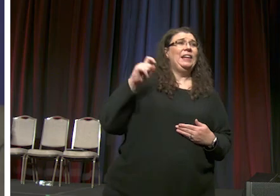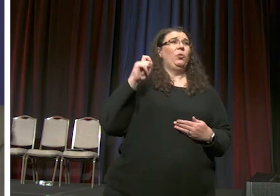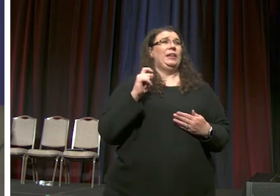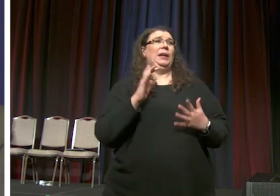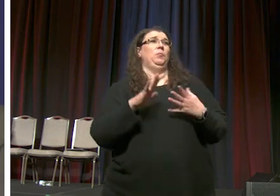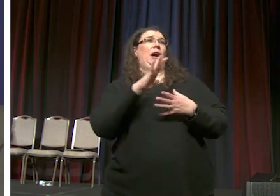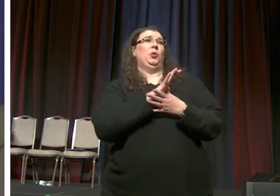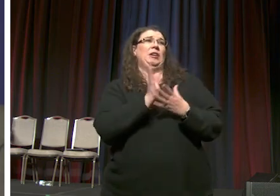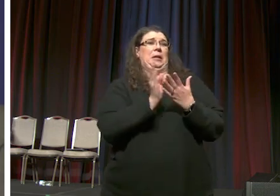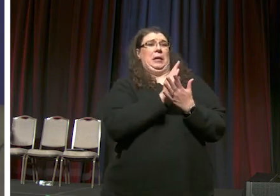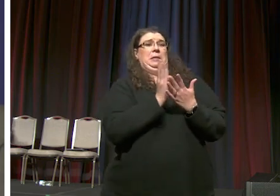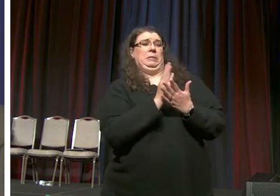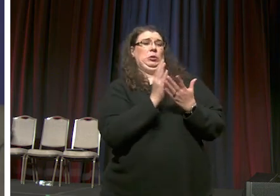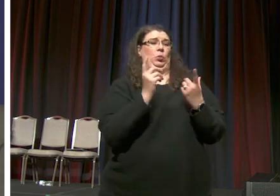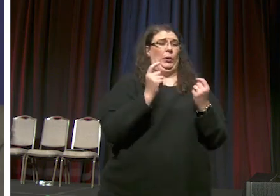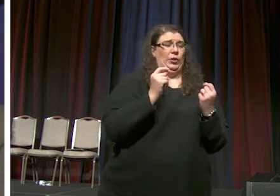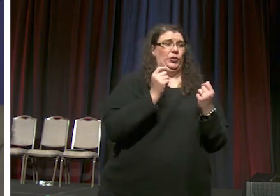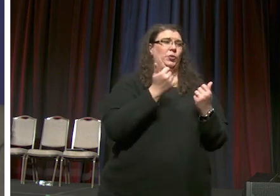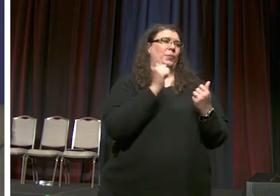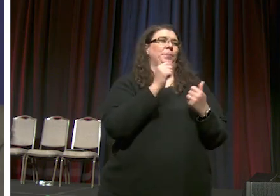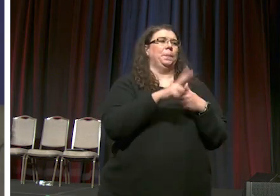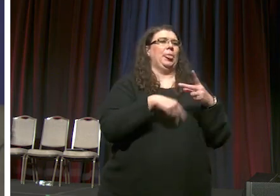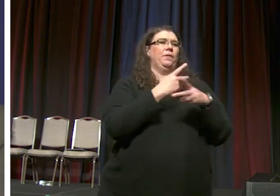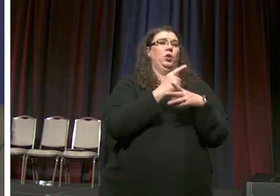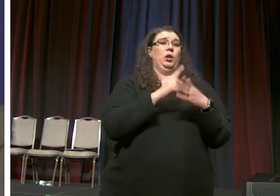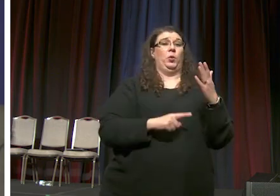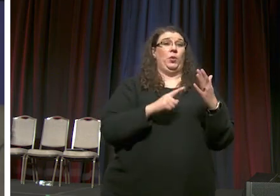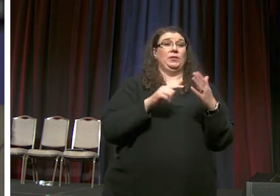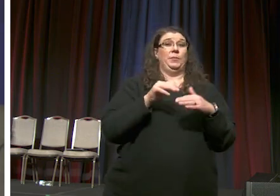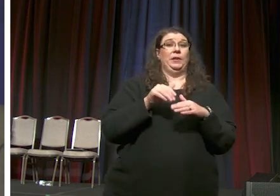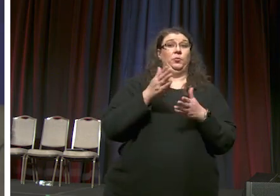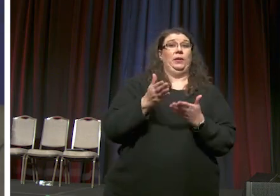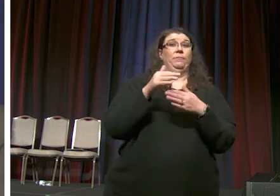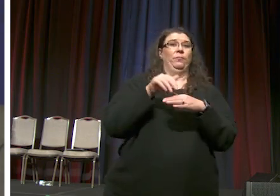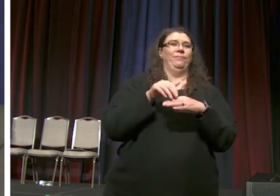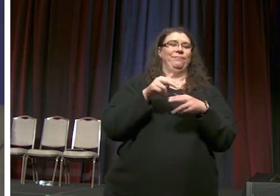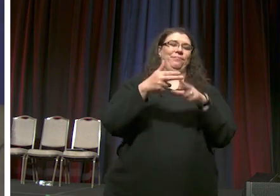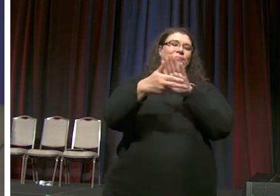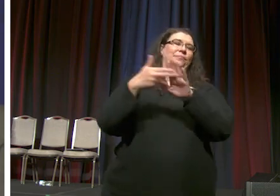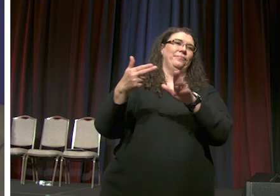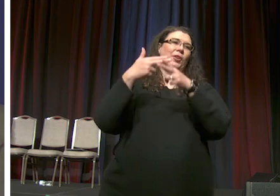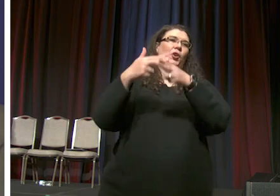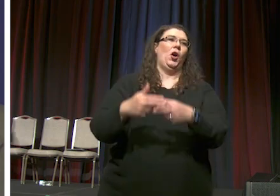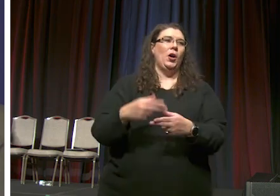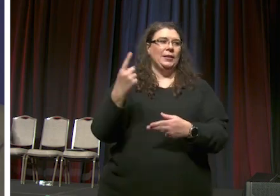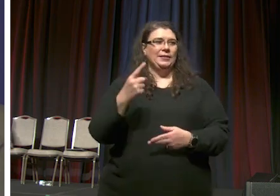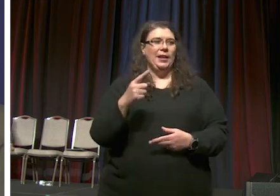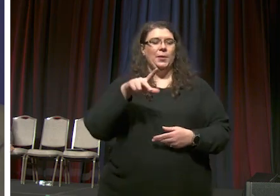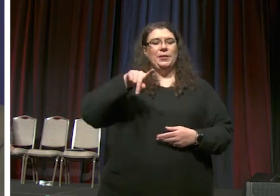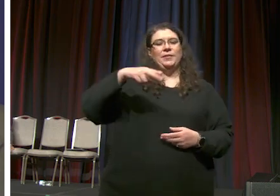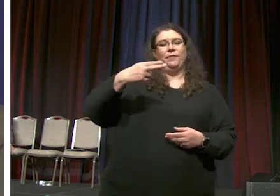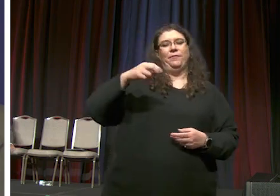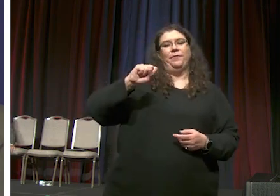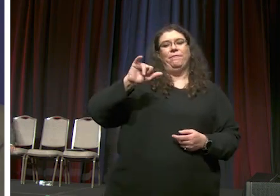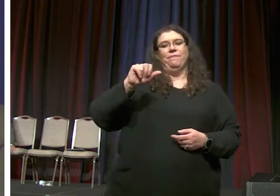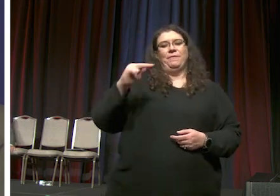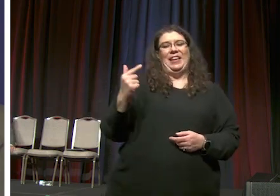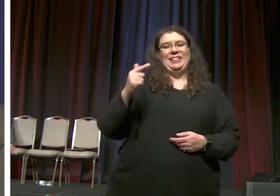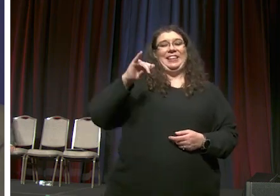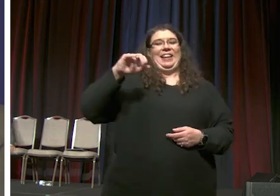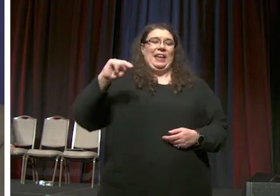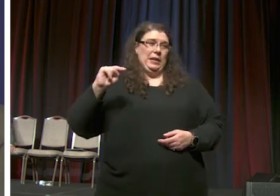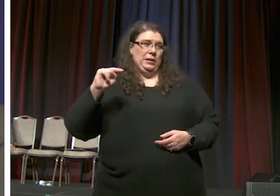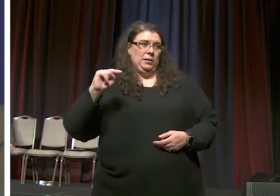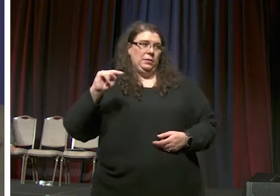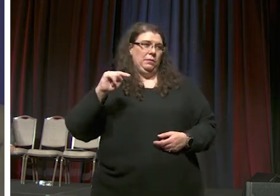um um any form of what has been referred to by some as phasing in of